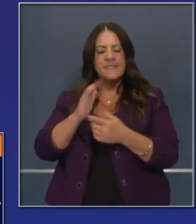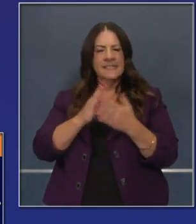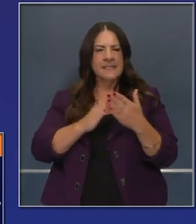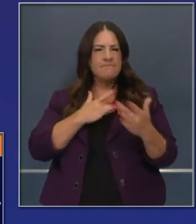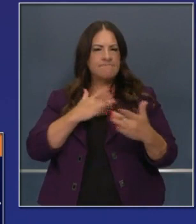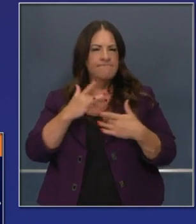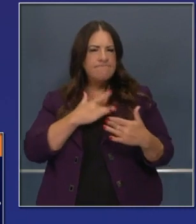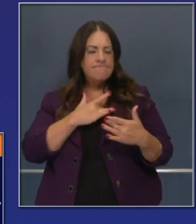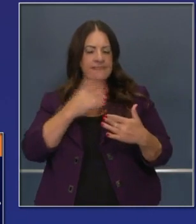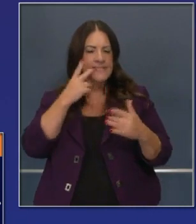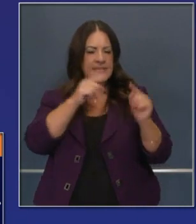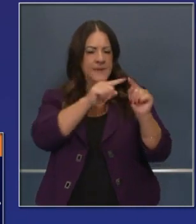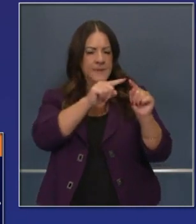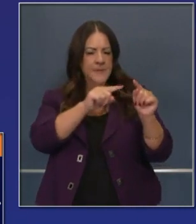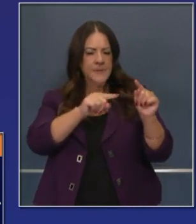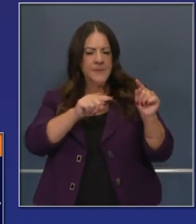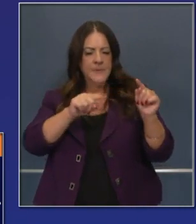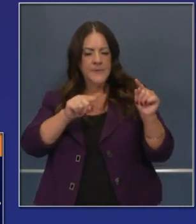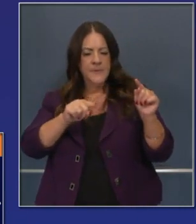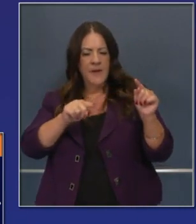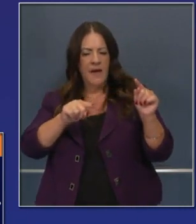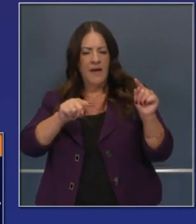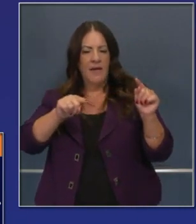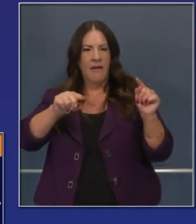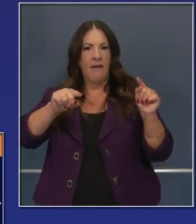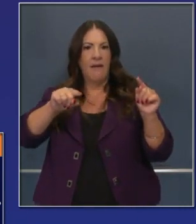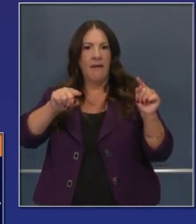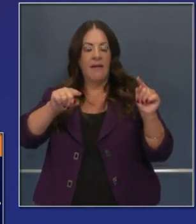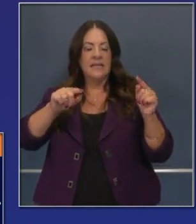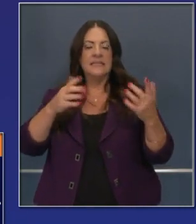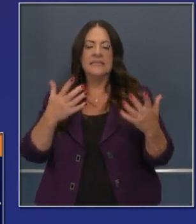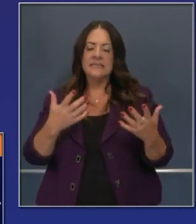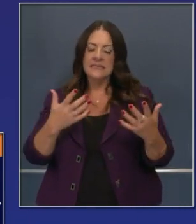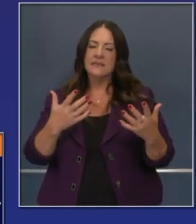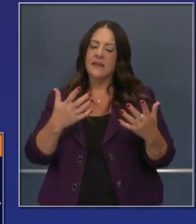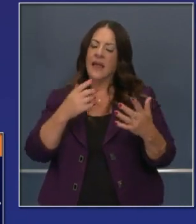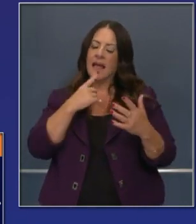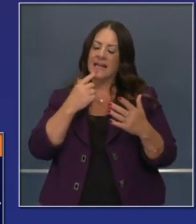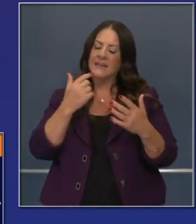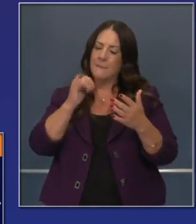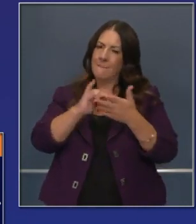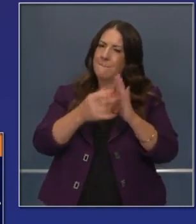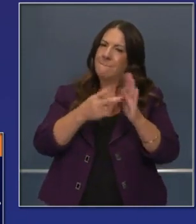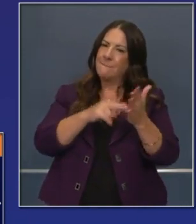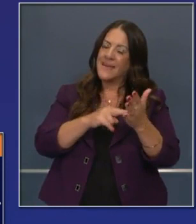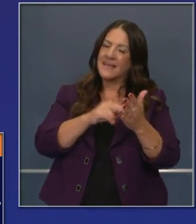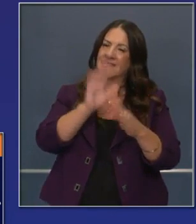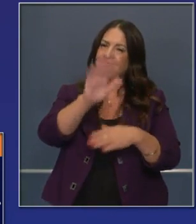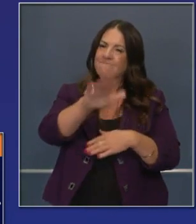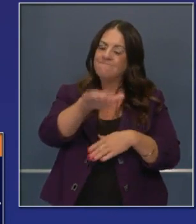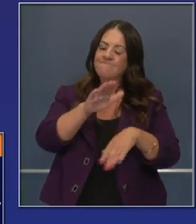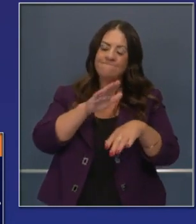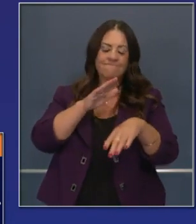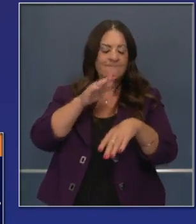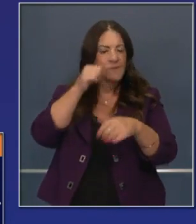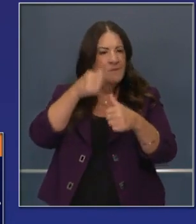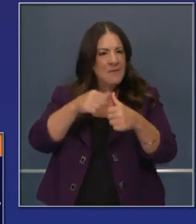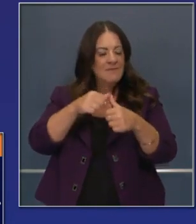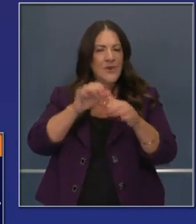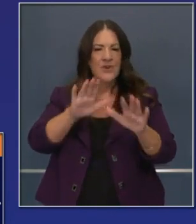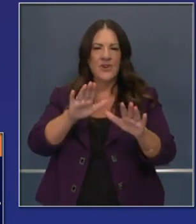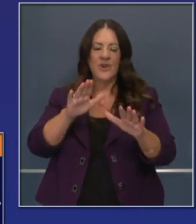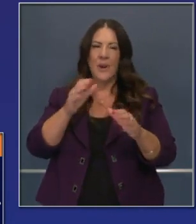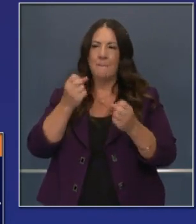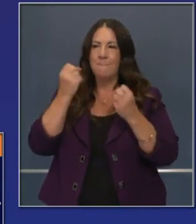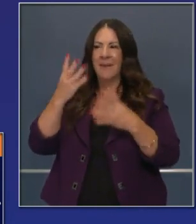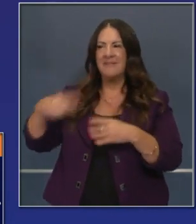of optimism all mixed into one, but it is simply a reminder of what many had projected and